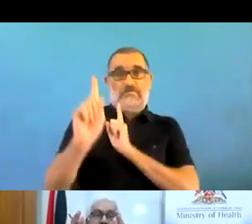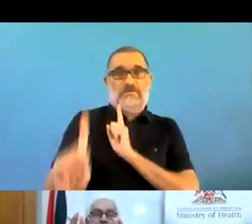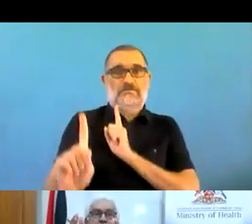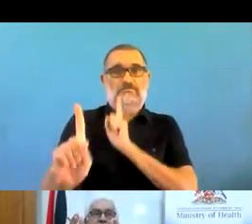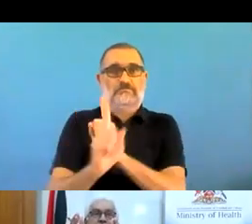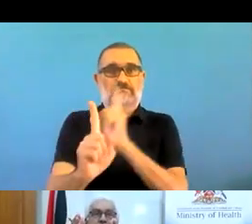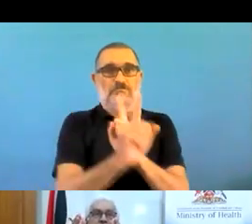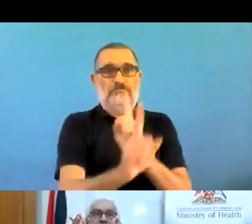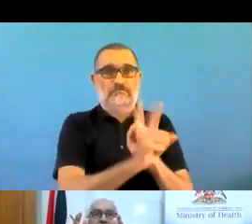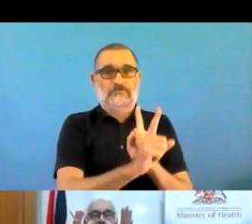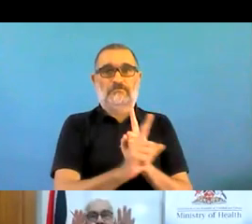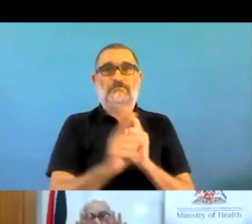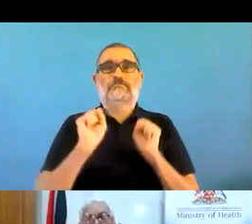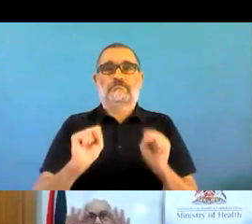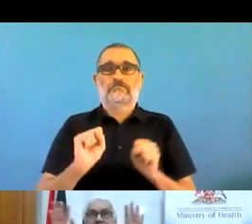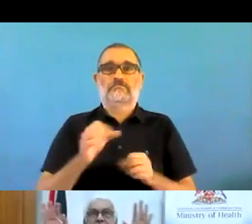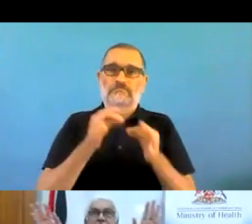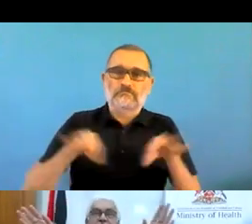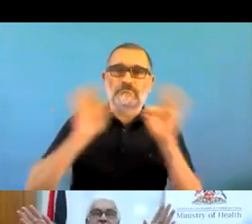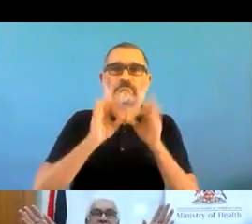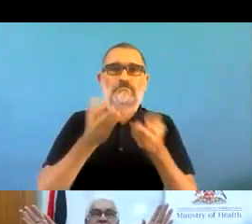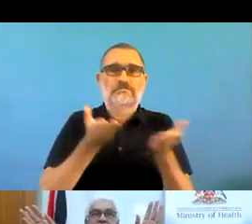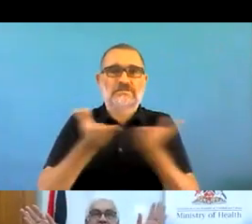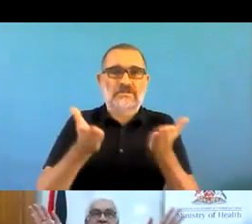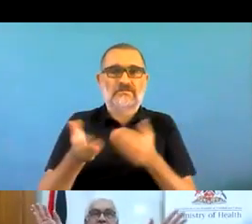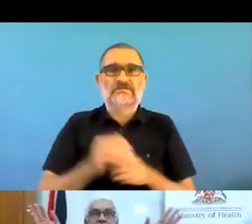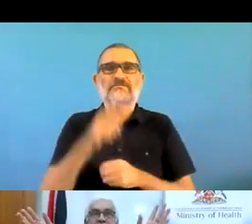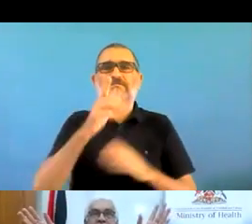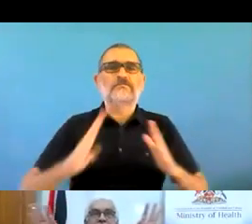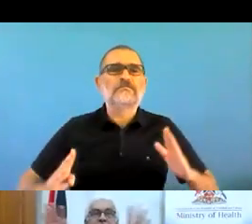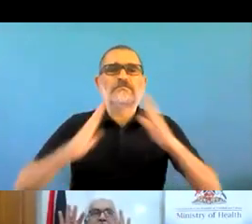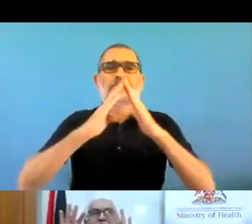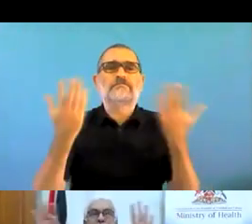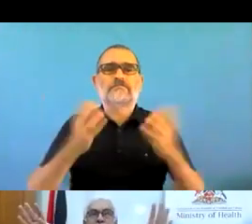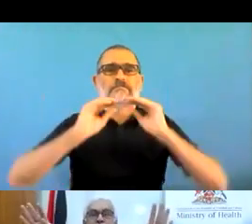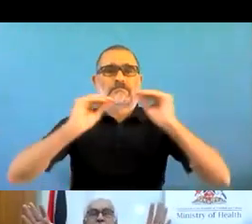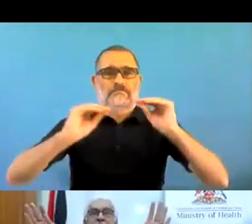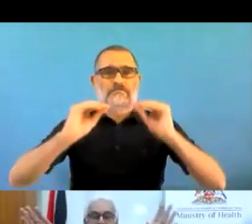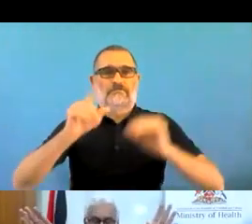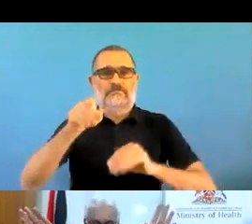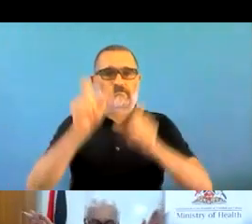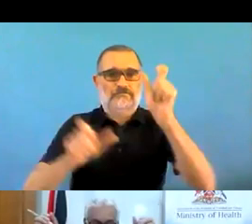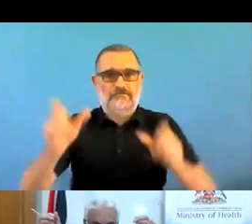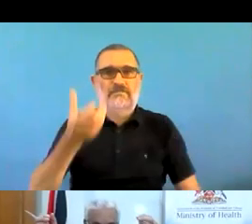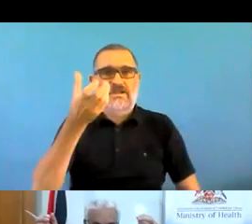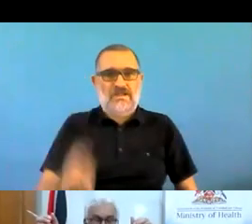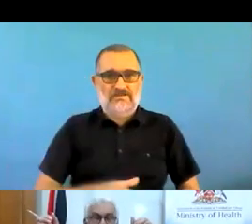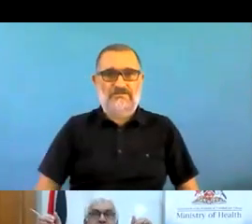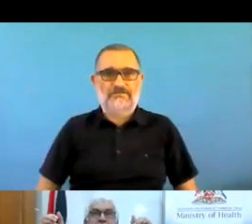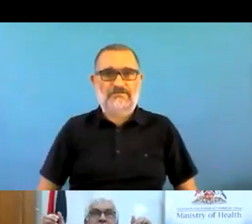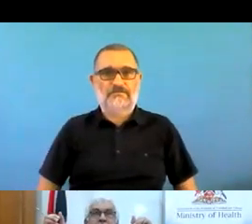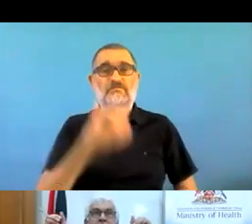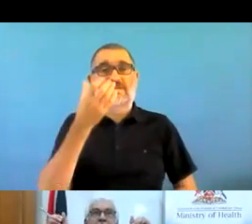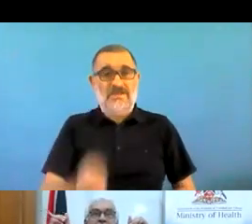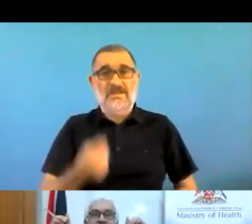framework. The busy parts of this slide to the left and right, which I will not go through in any detail, it can be read,